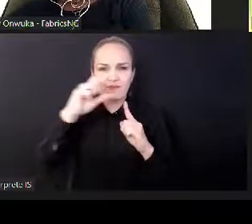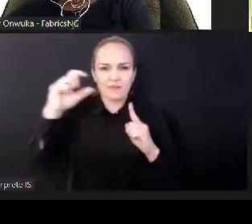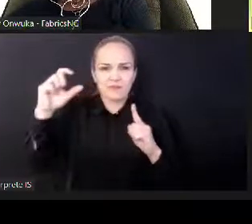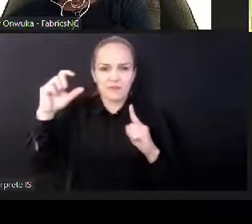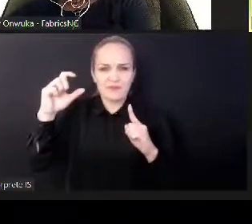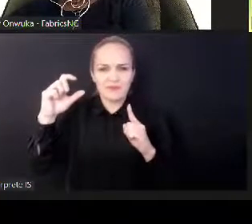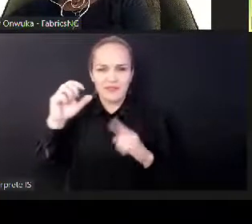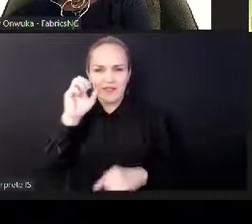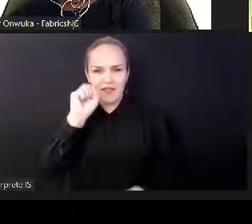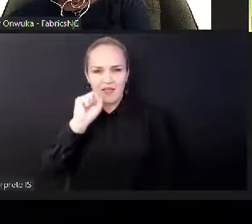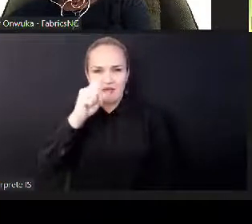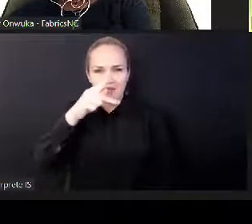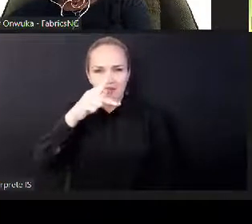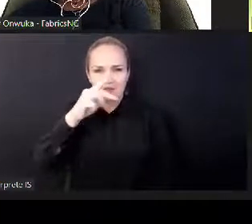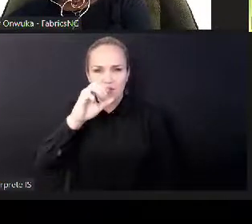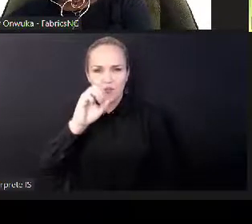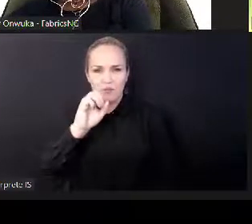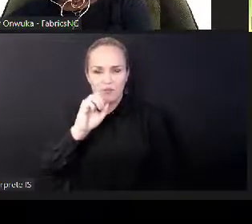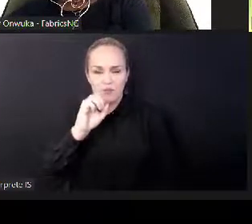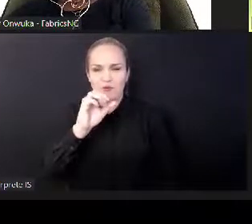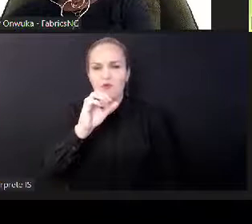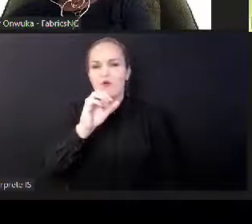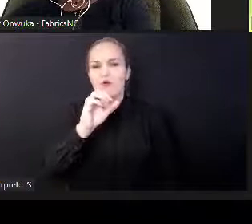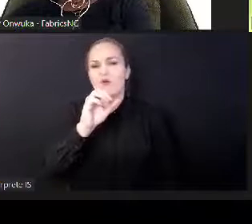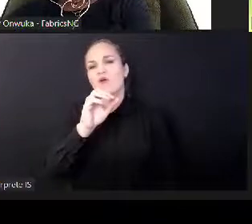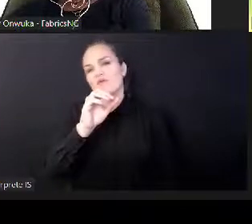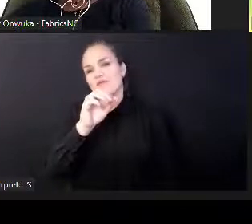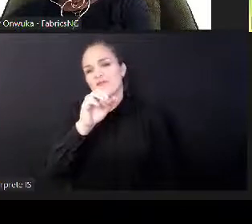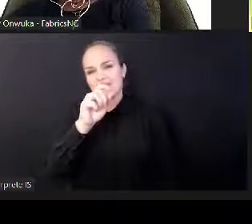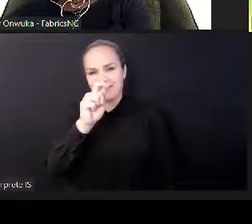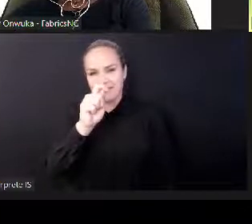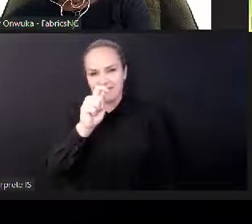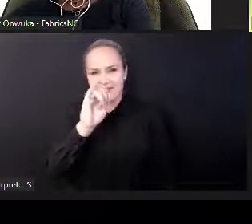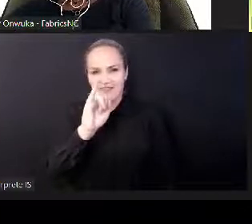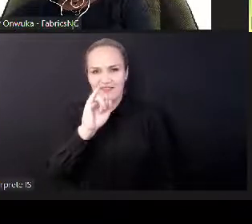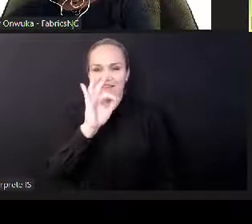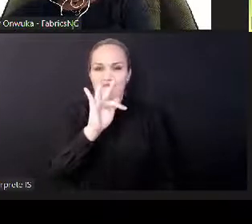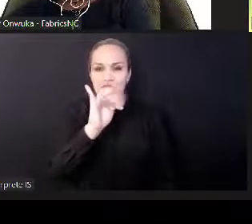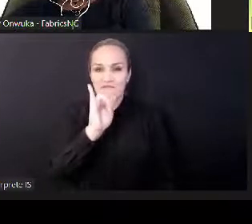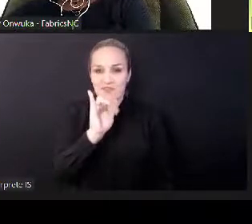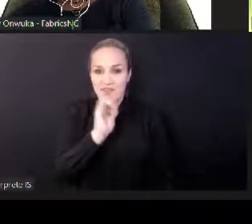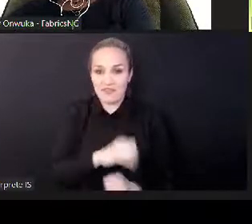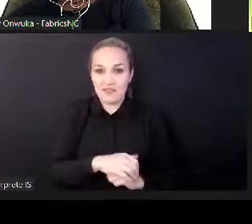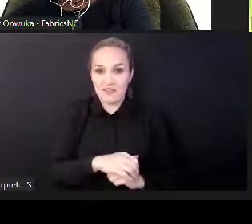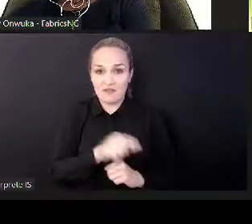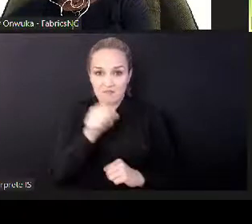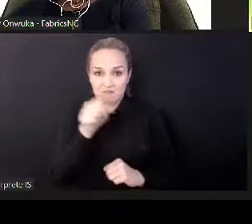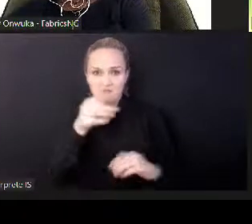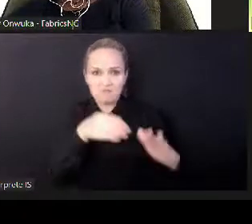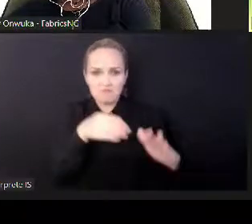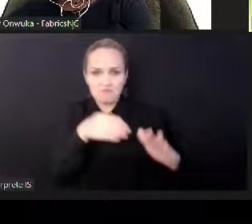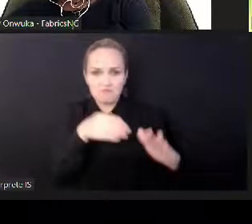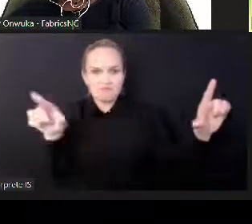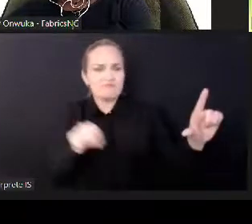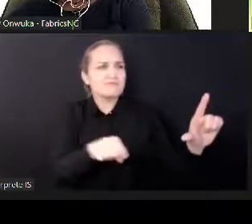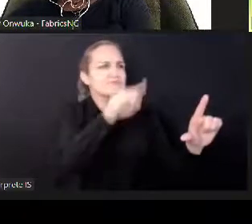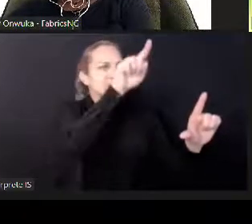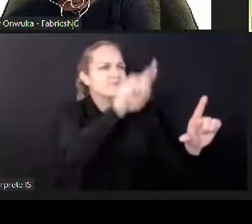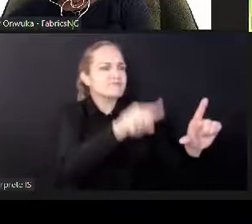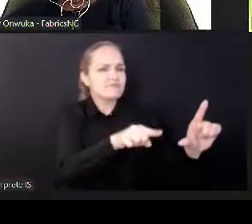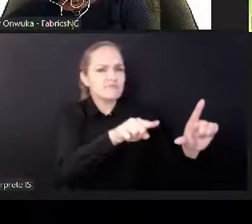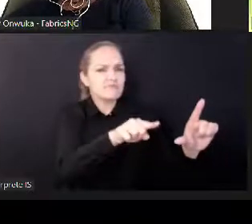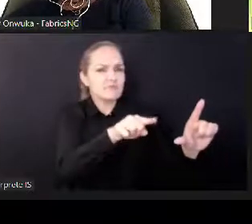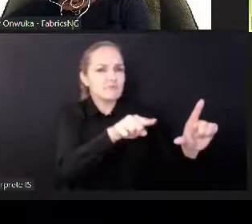women musicians in Africa, I don't think there's an algorithm that can find you, amazing women music